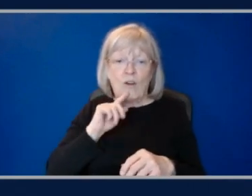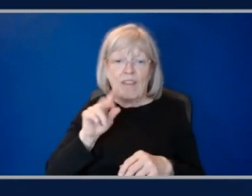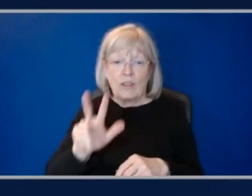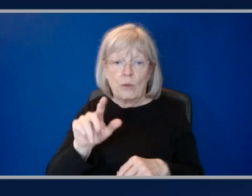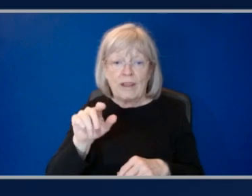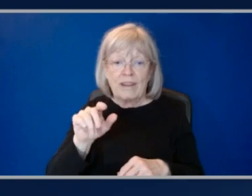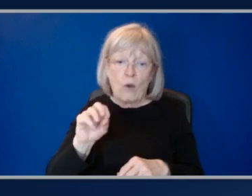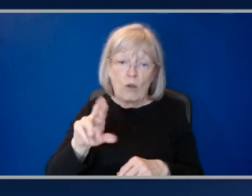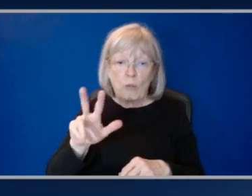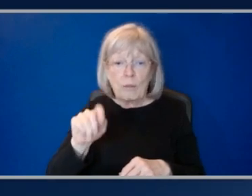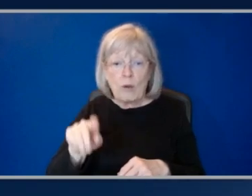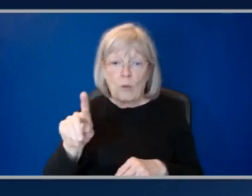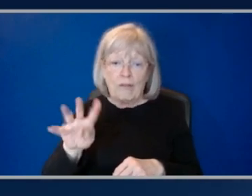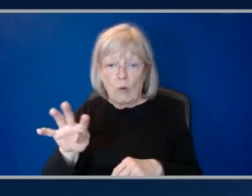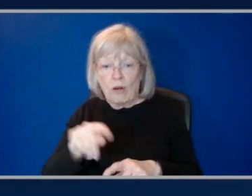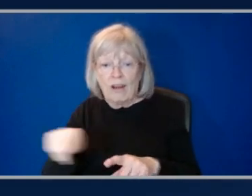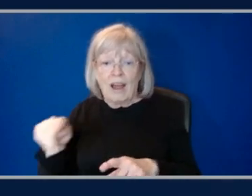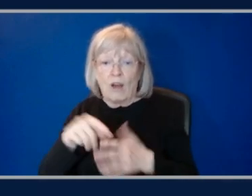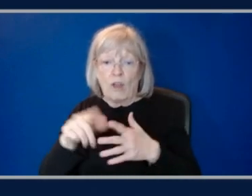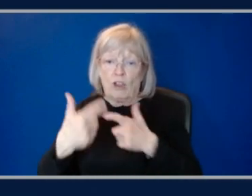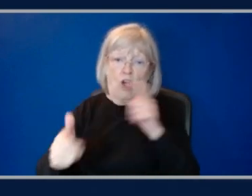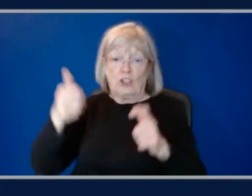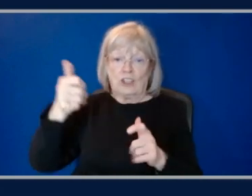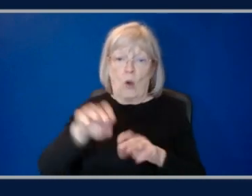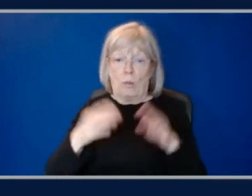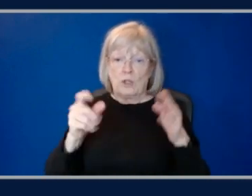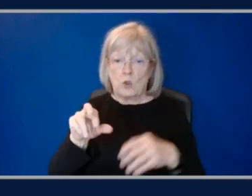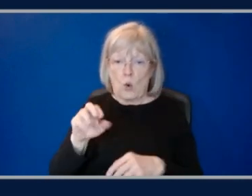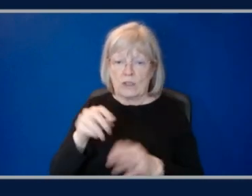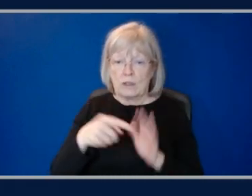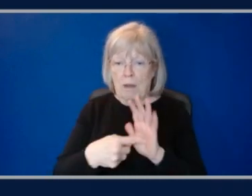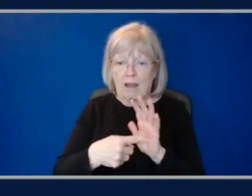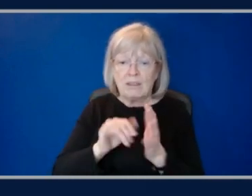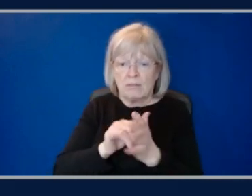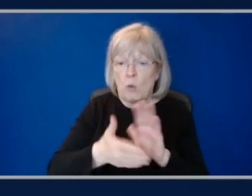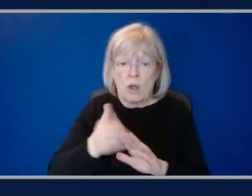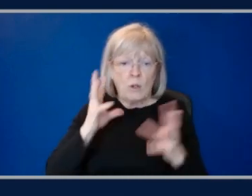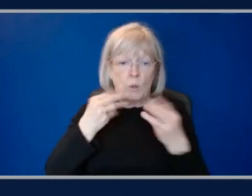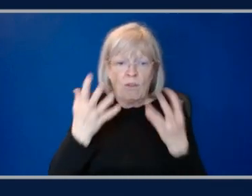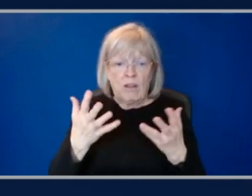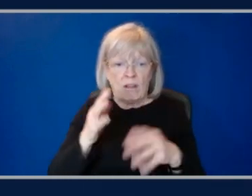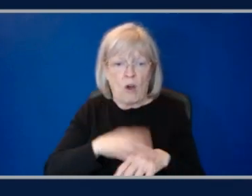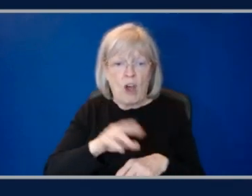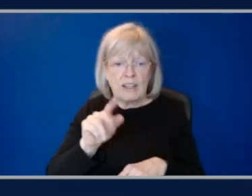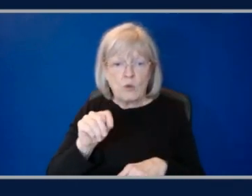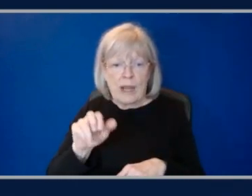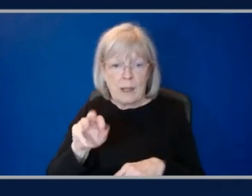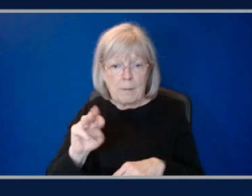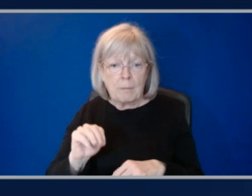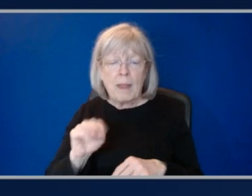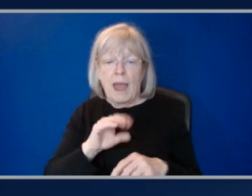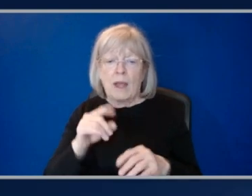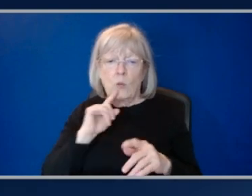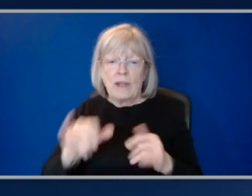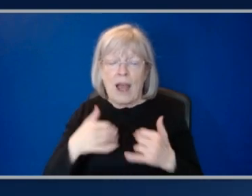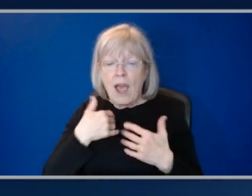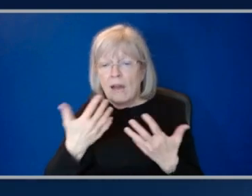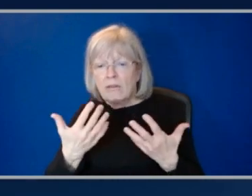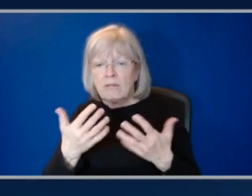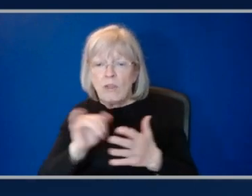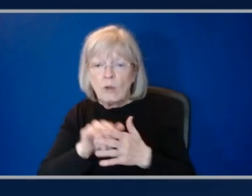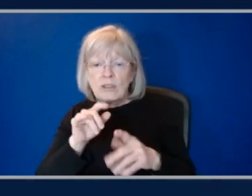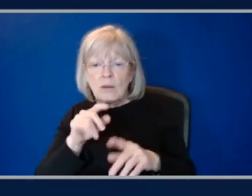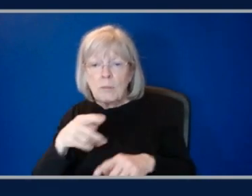And, you know, we actually published in Peter's keynote as a reference, one of the benchmarks that was where we have now for Llama 405B running